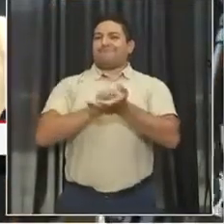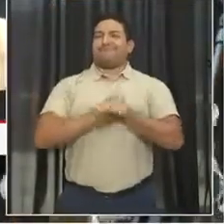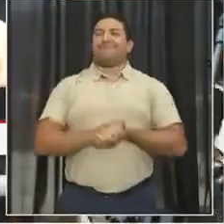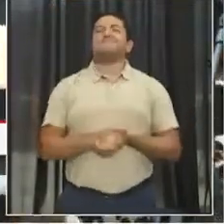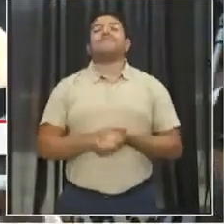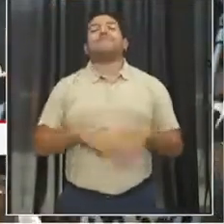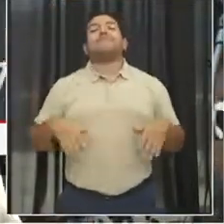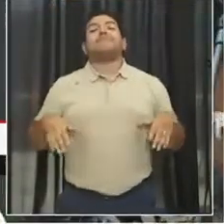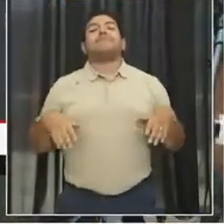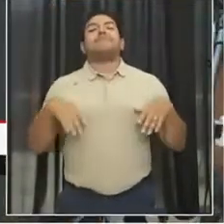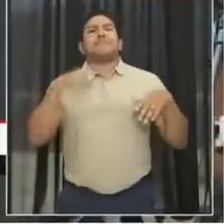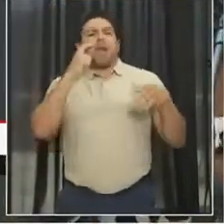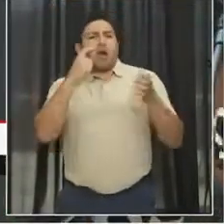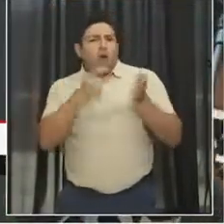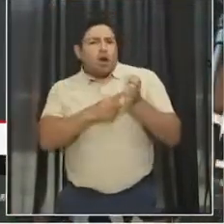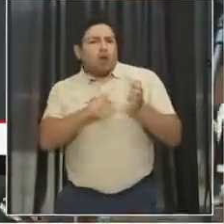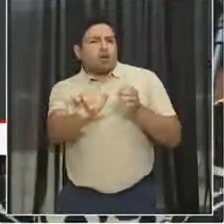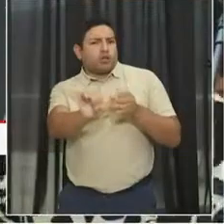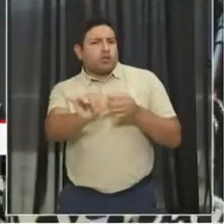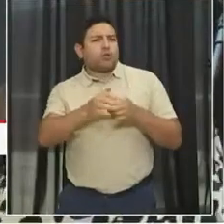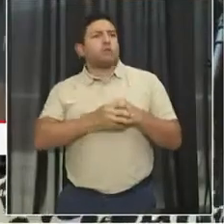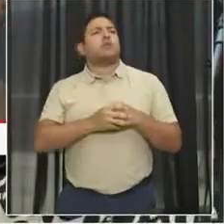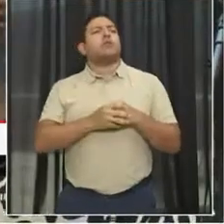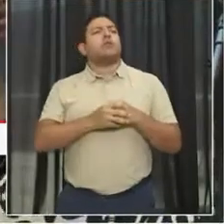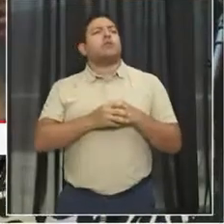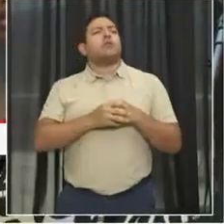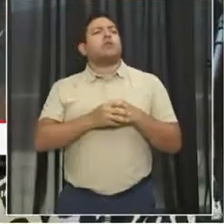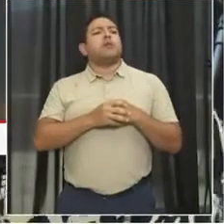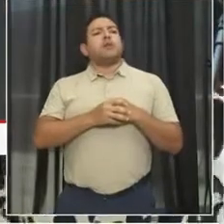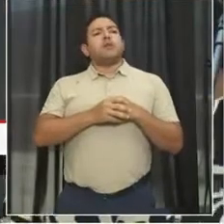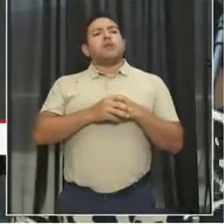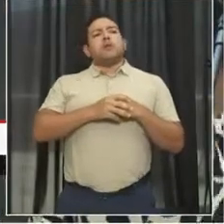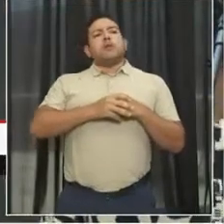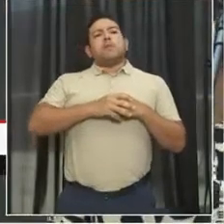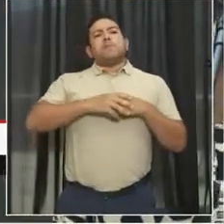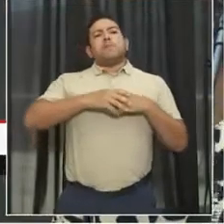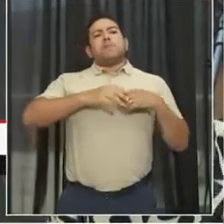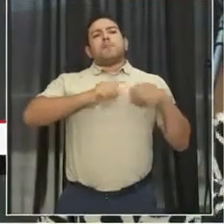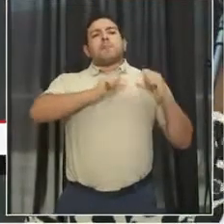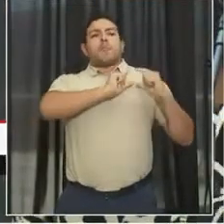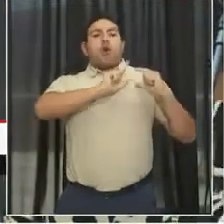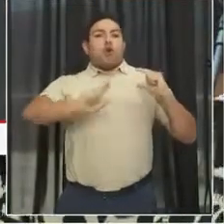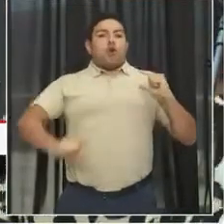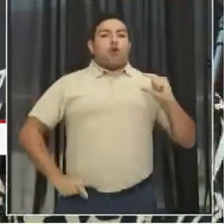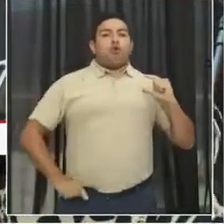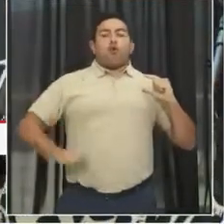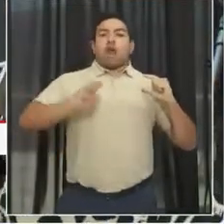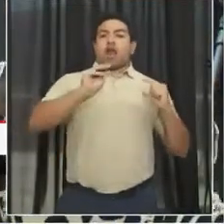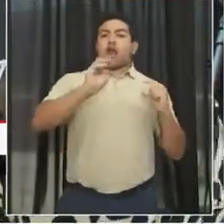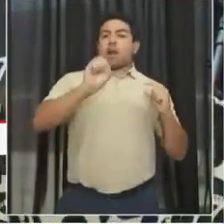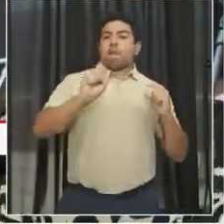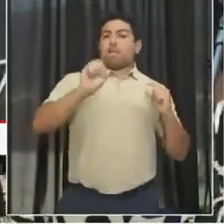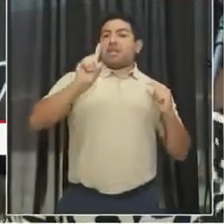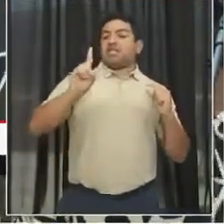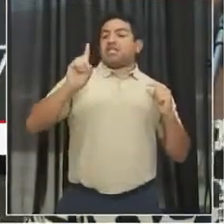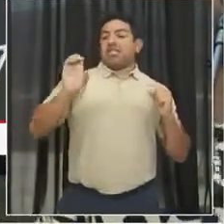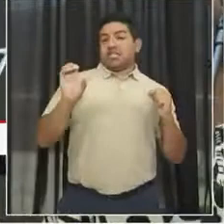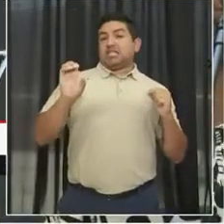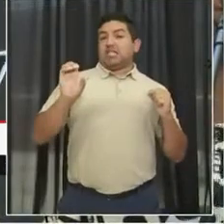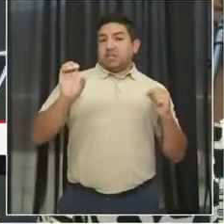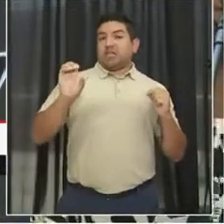I want to acknowledge Vanella Crawford, who is her outgoing ambassador in Miss Senior D.C.